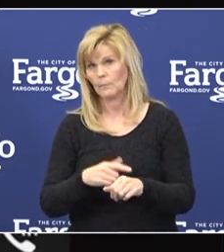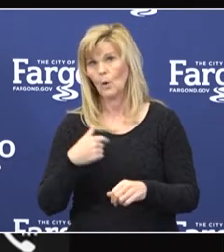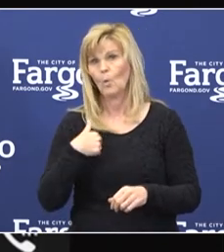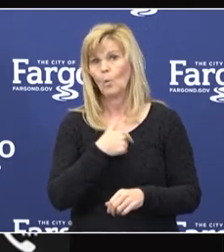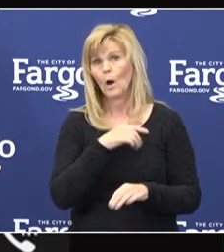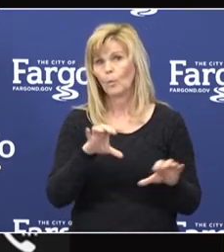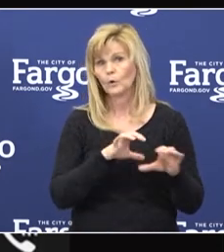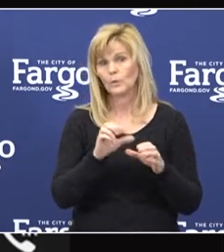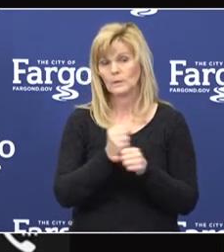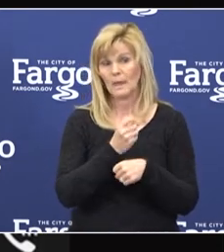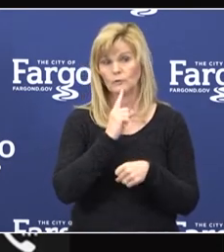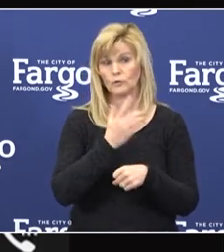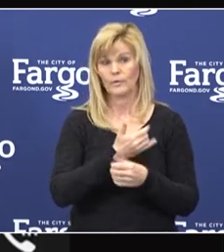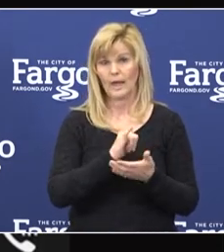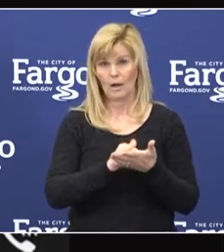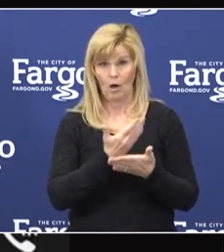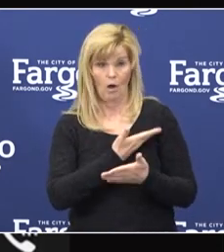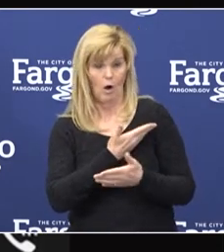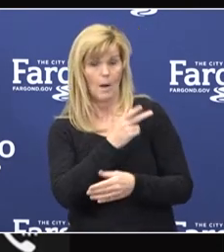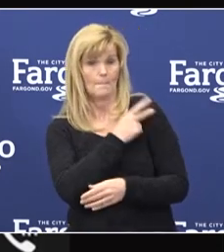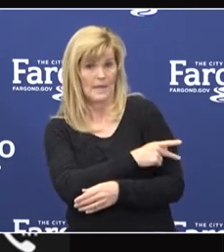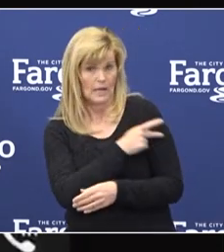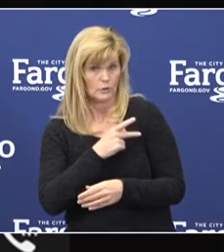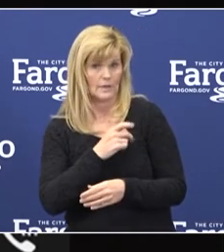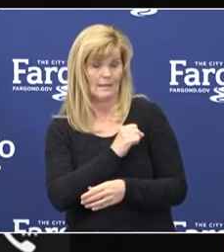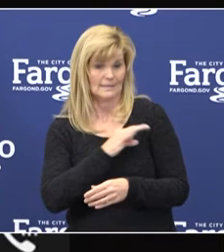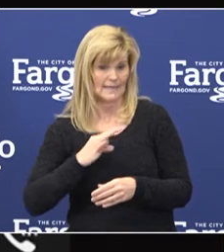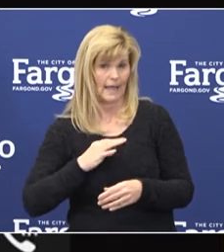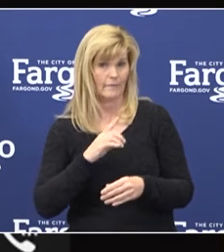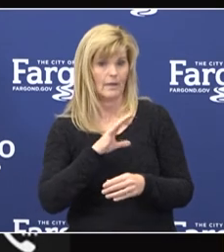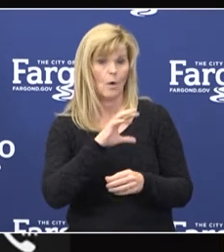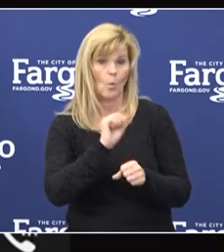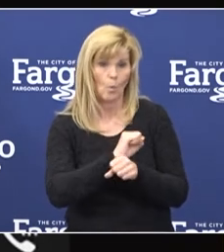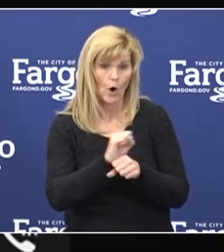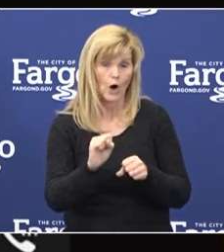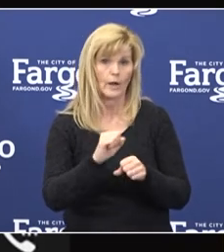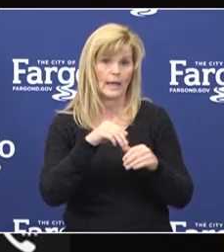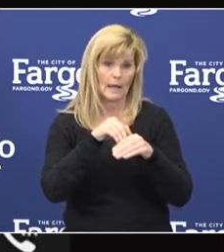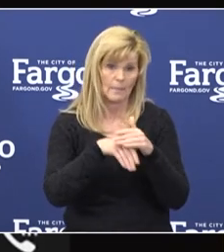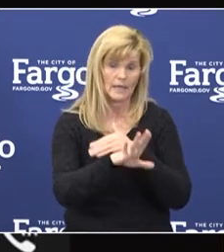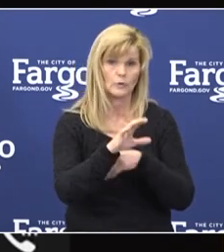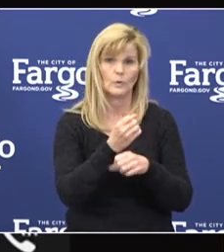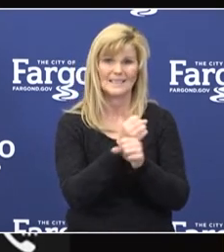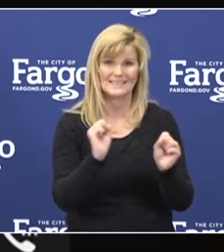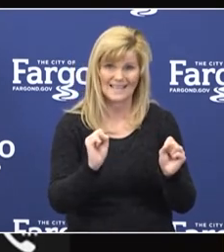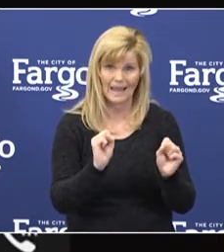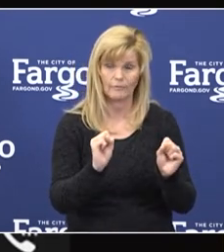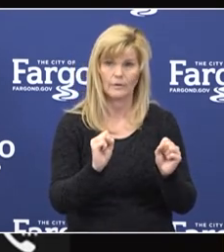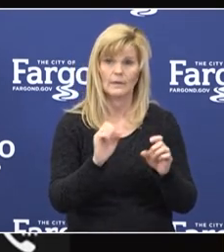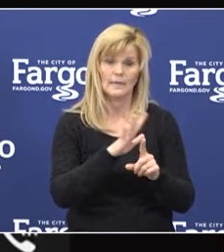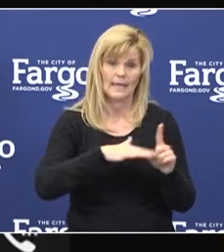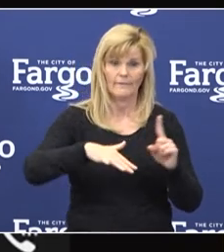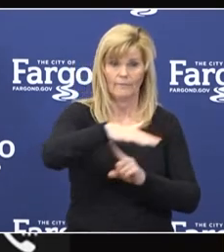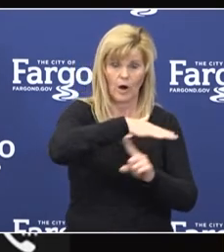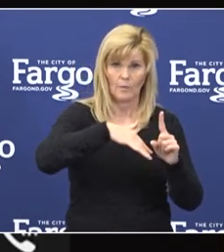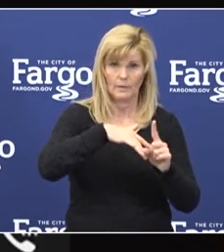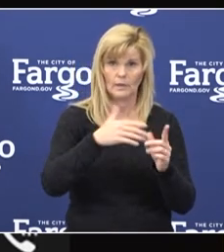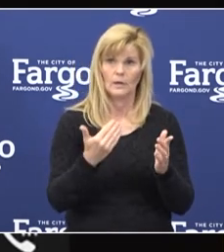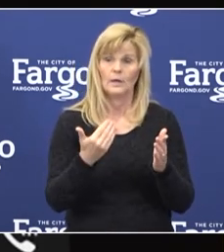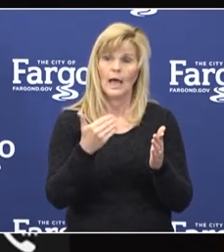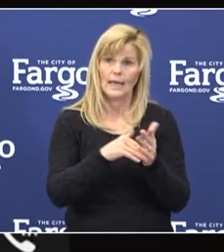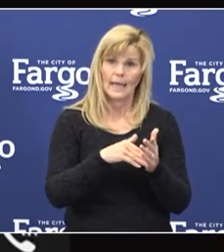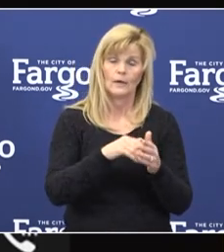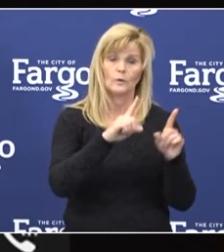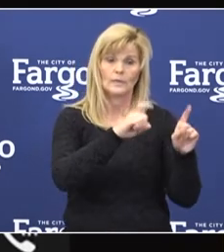ensure our patients and staff have a safe environment and to receive and provide care. And a few of these steps again, including the